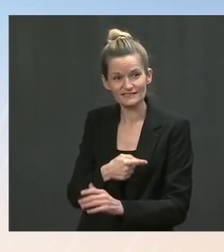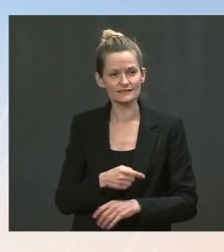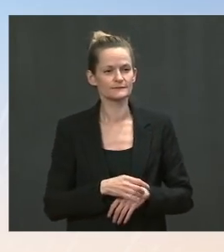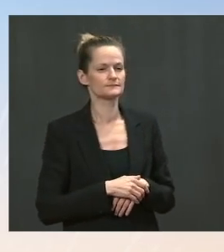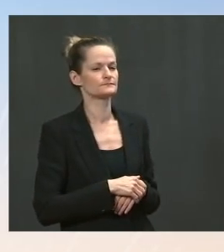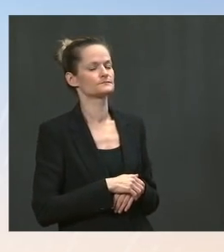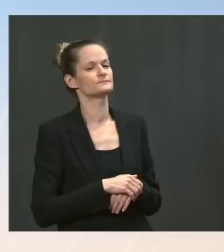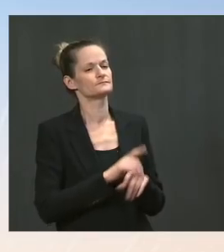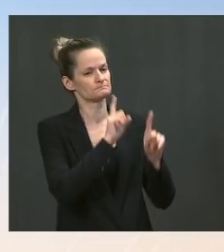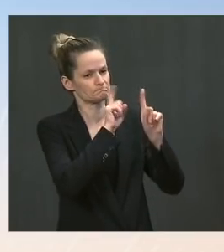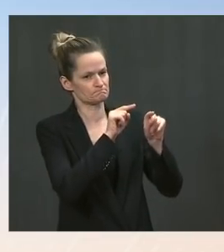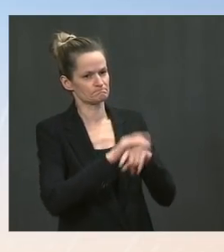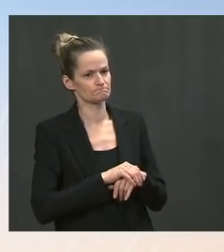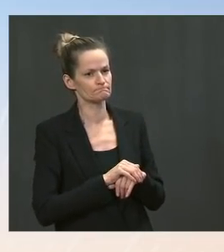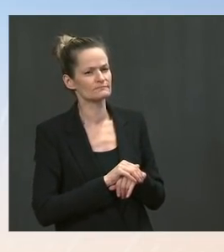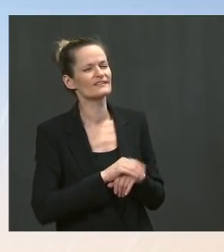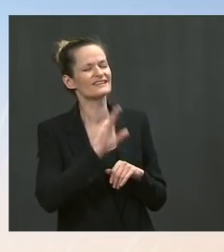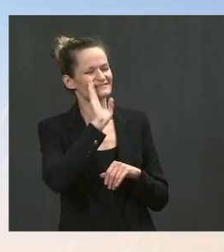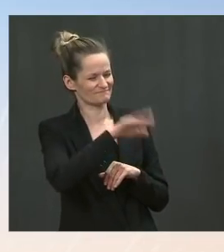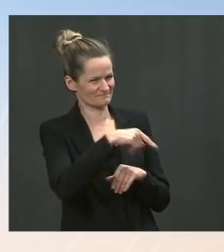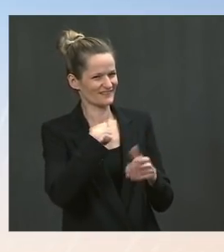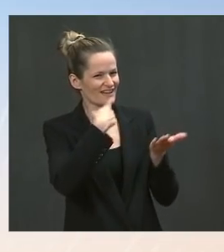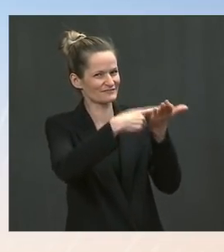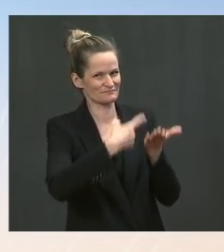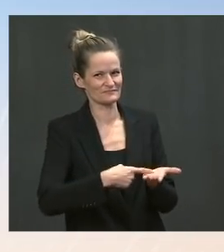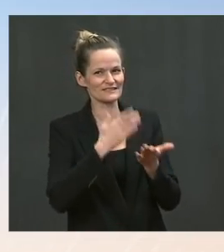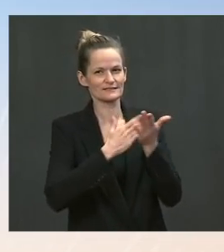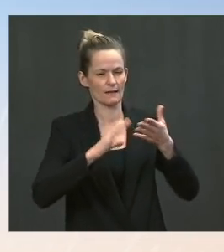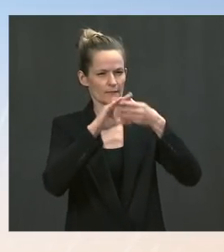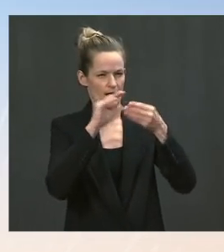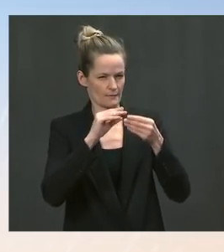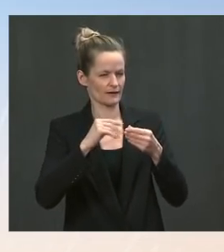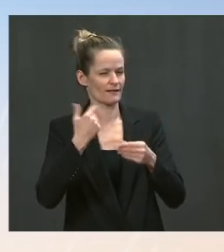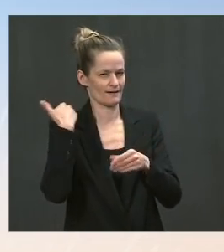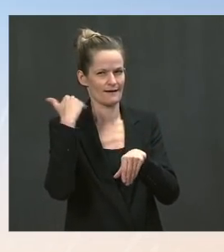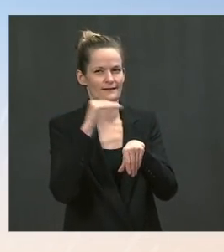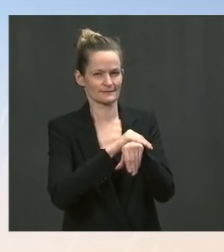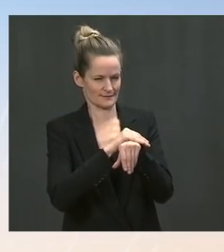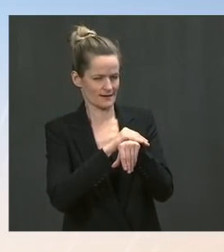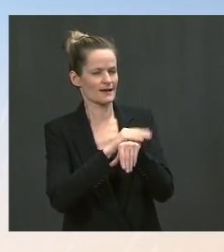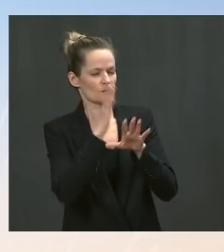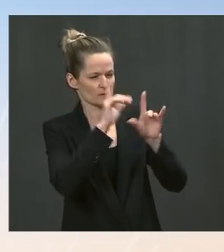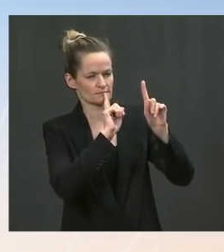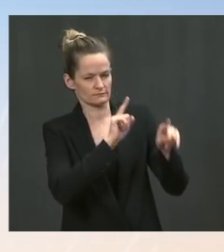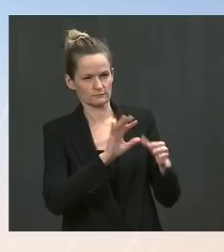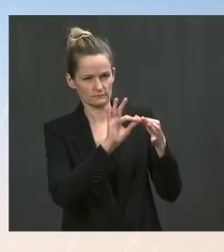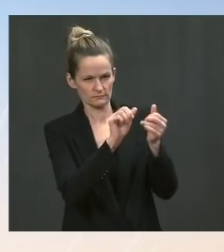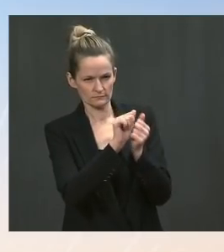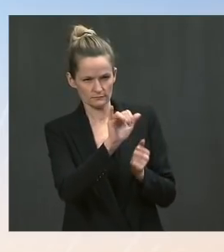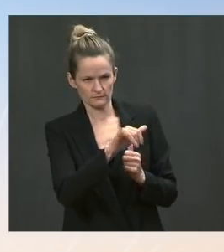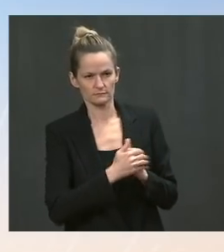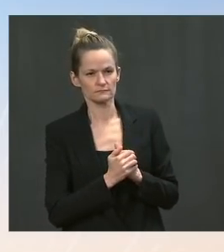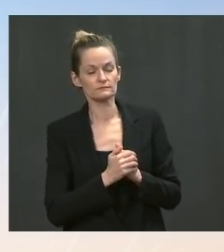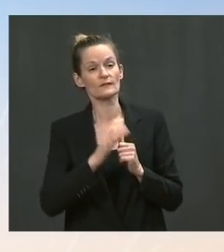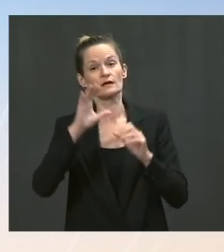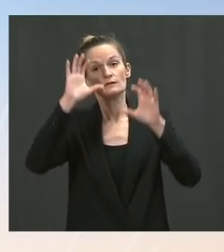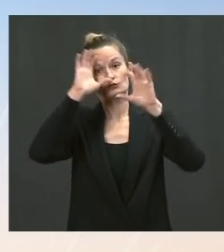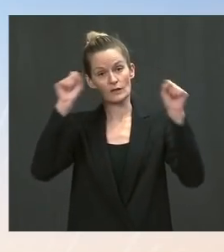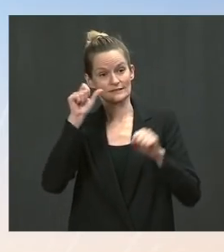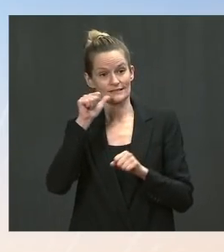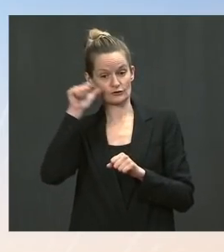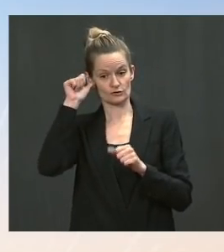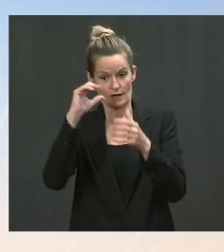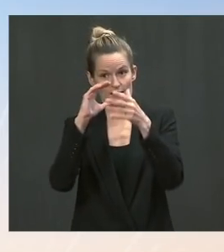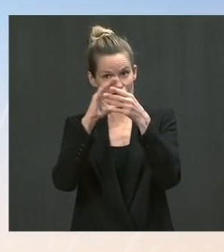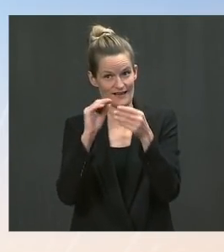a number of you have asked us about, understandably. And I would say that that and the President's comments and certainly reflect what we